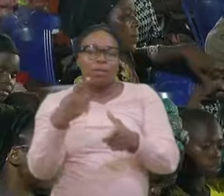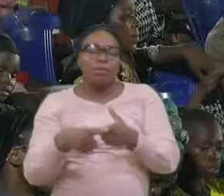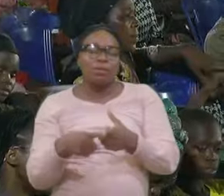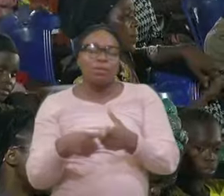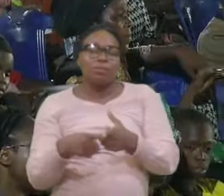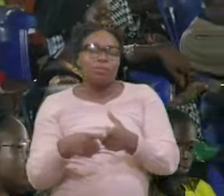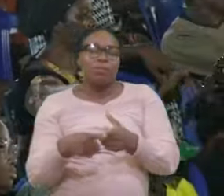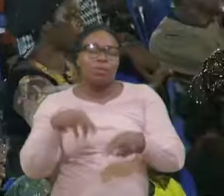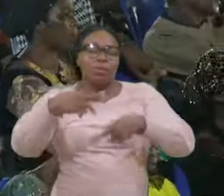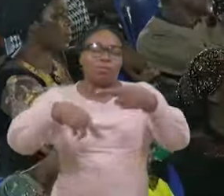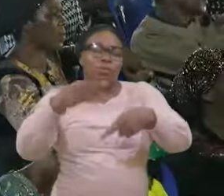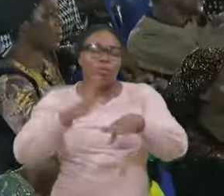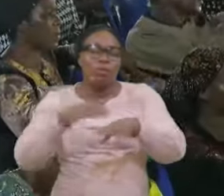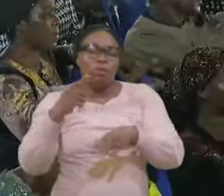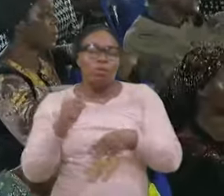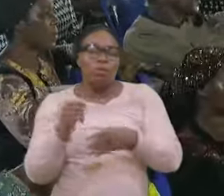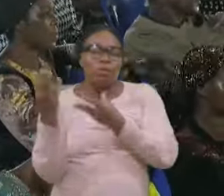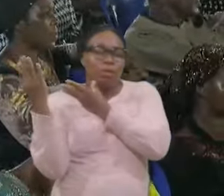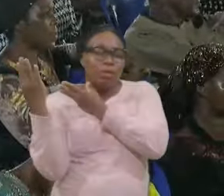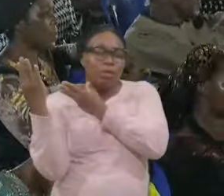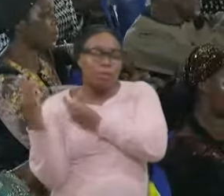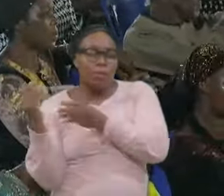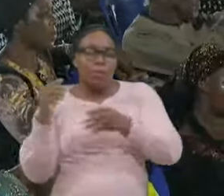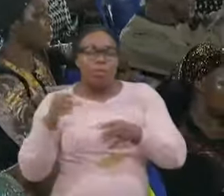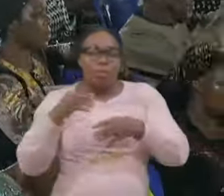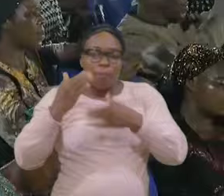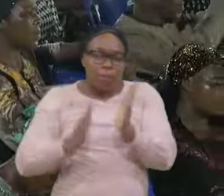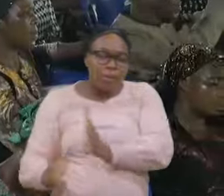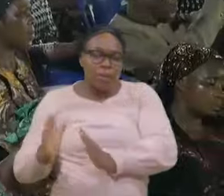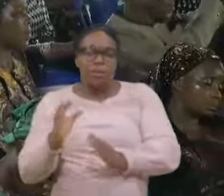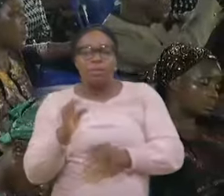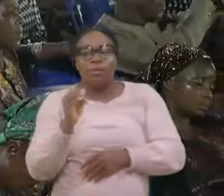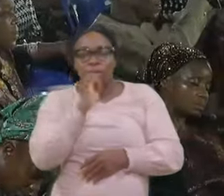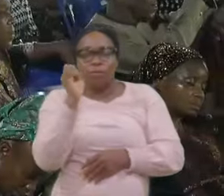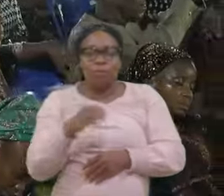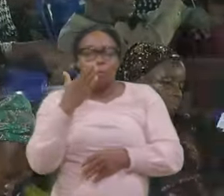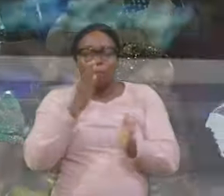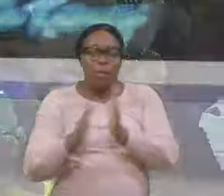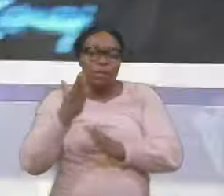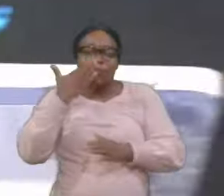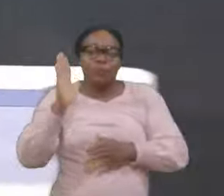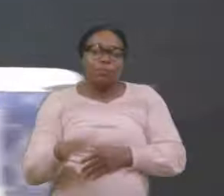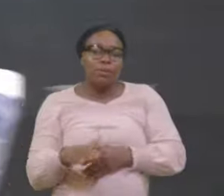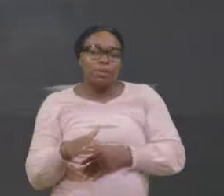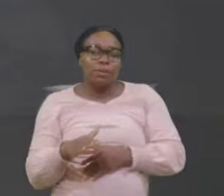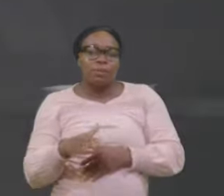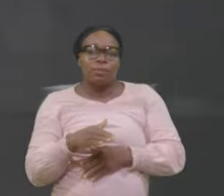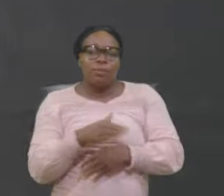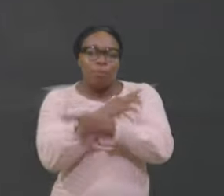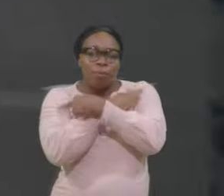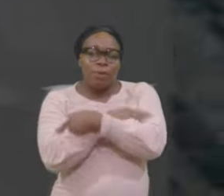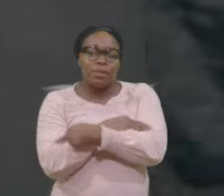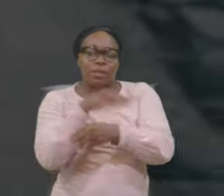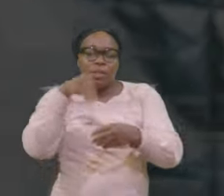the bed There you're planning While you so Restly Rest In the Lord And Wait Wait